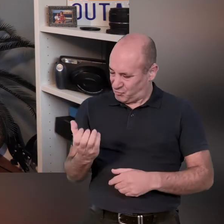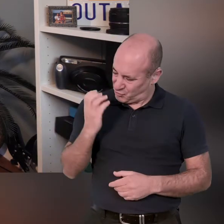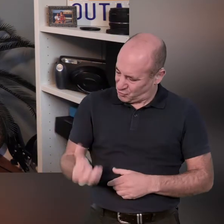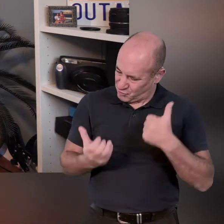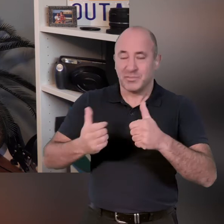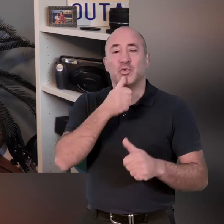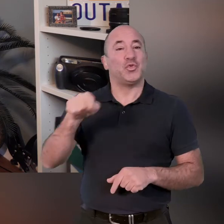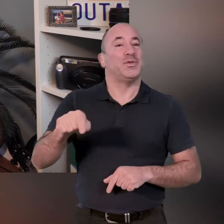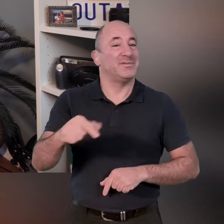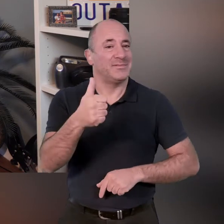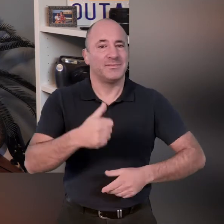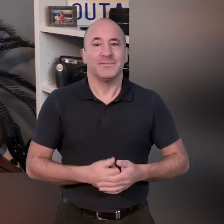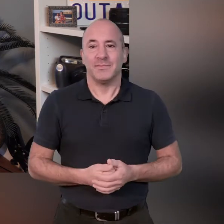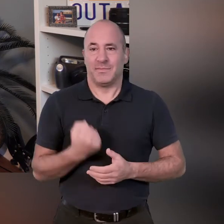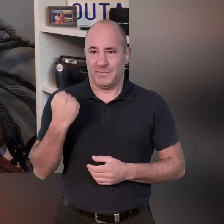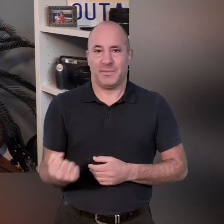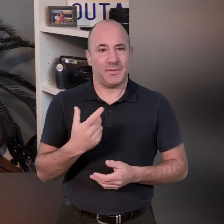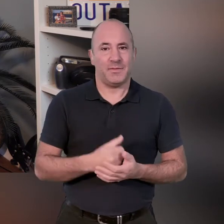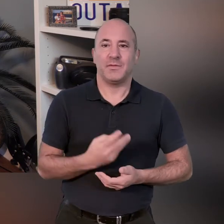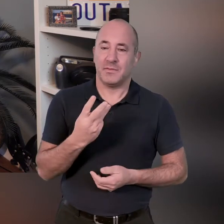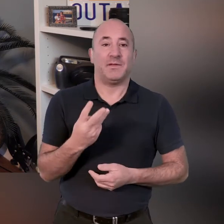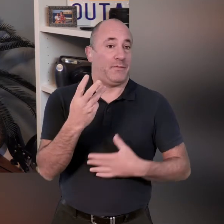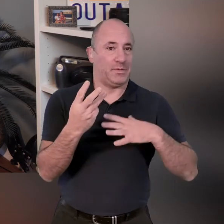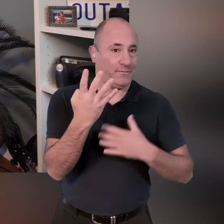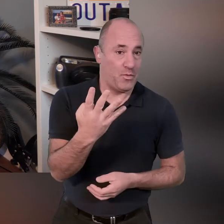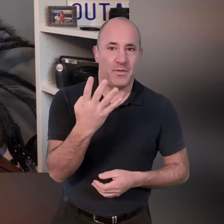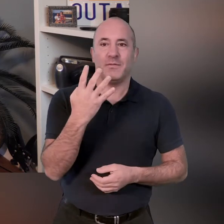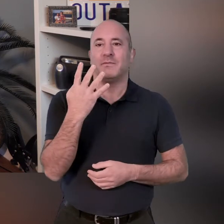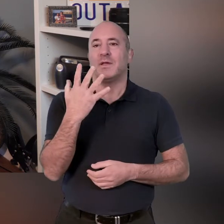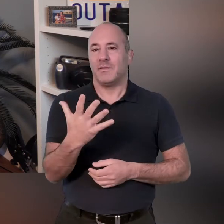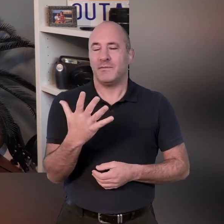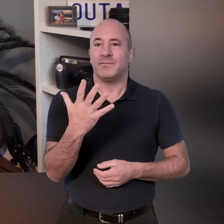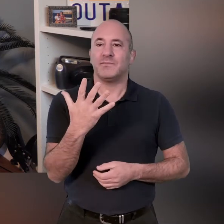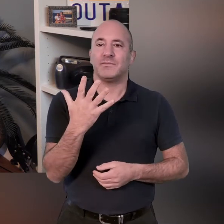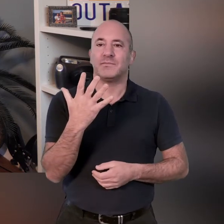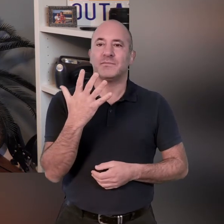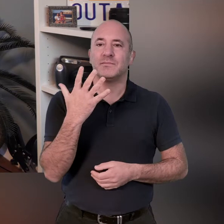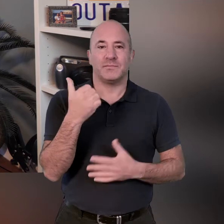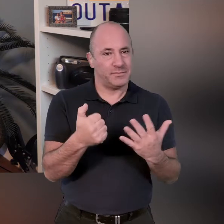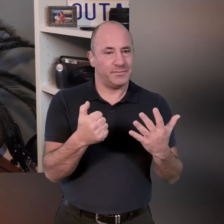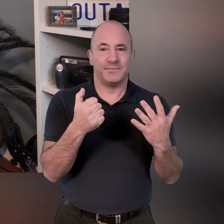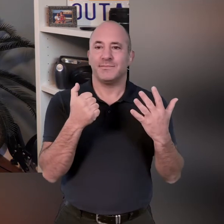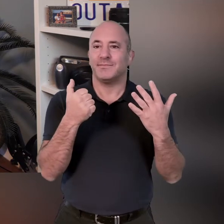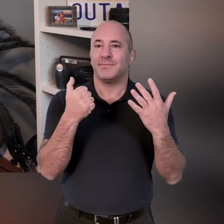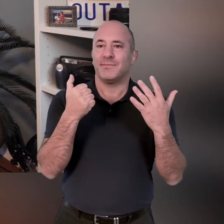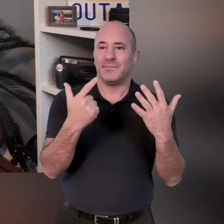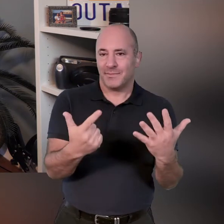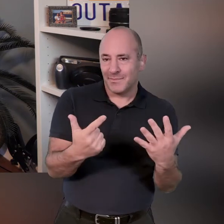using what you've got around your house that's three four five six